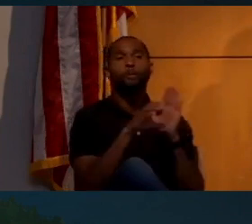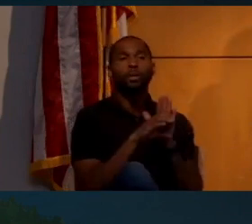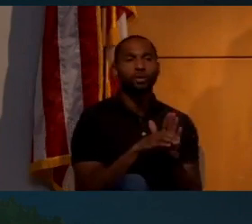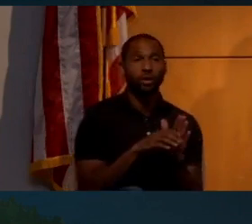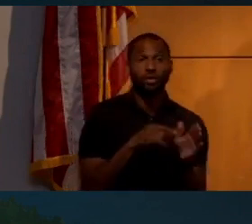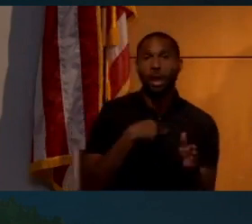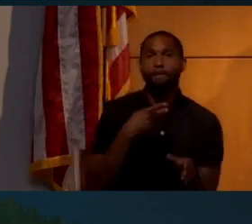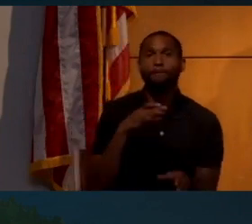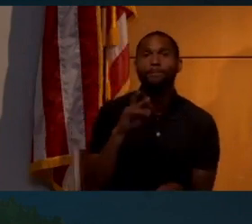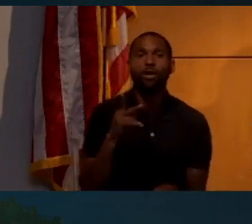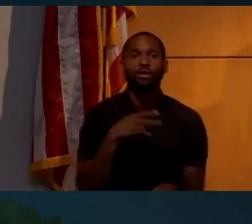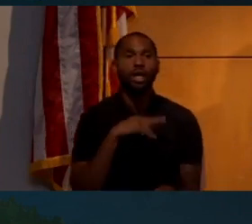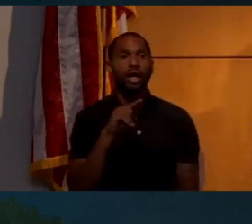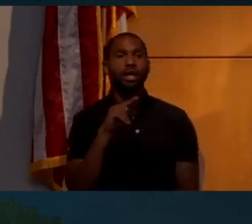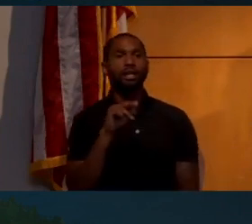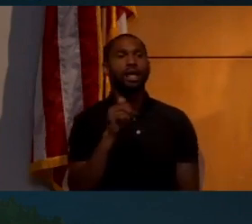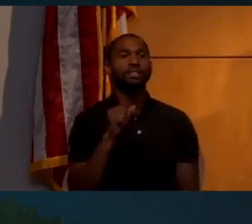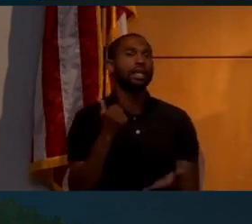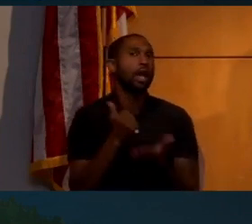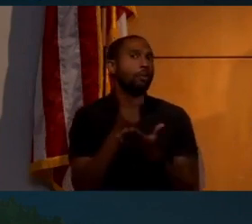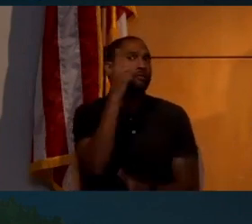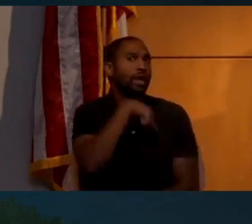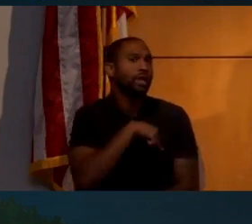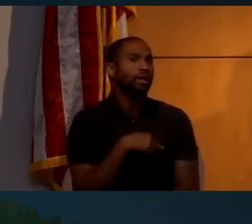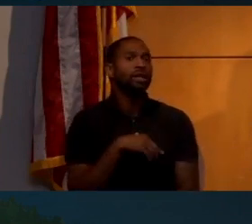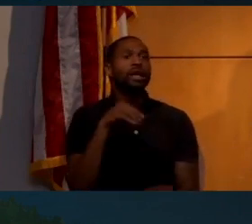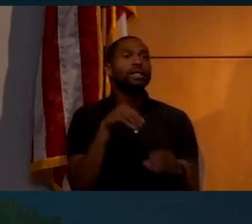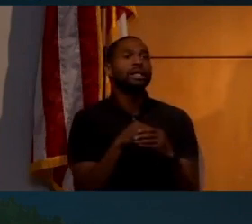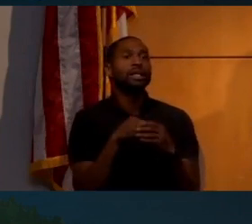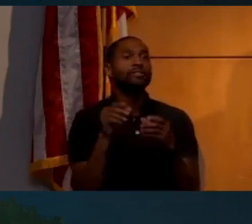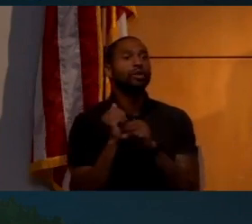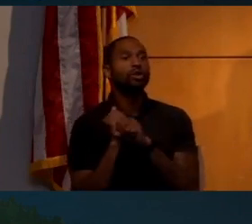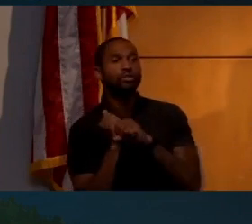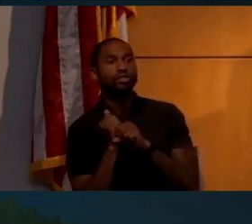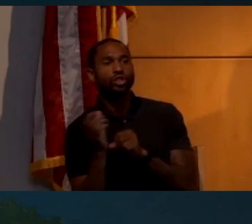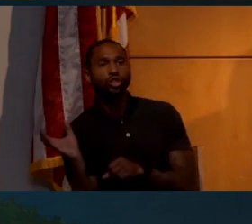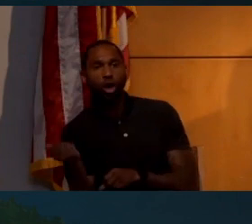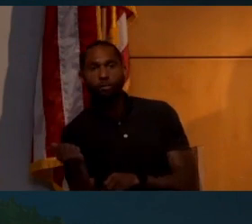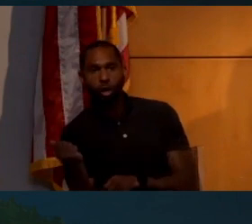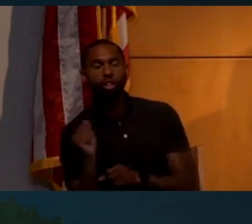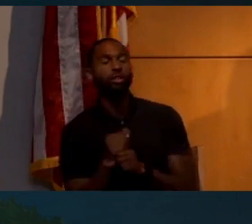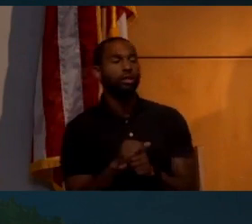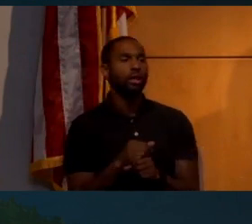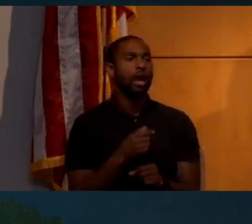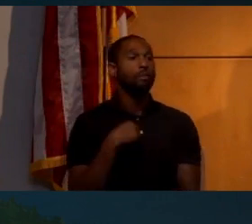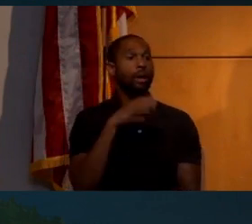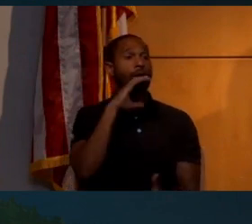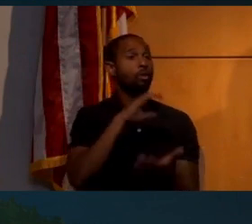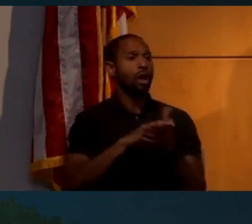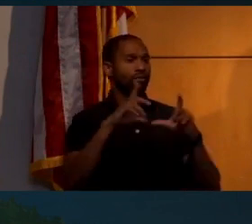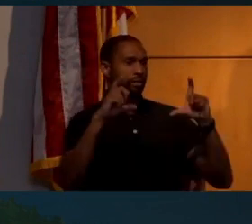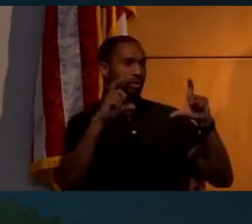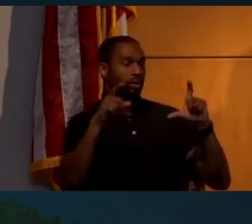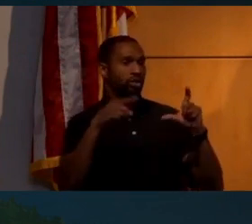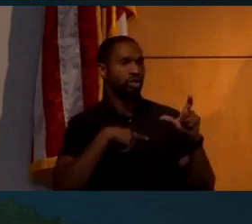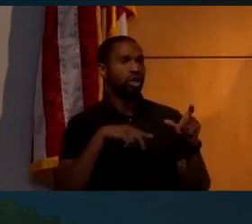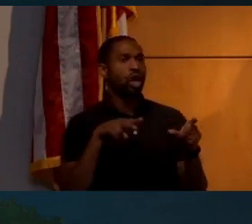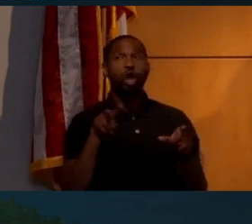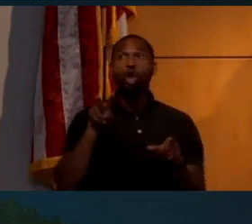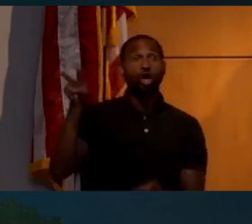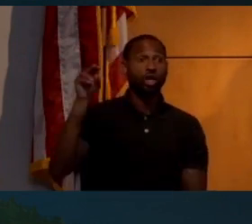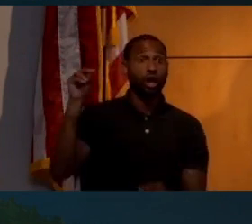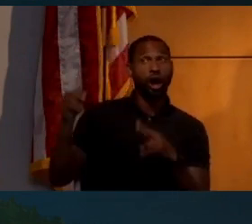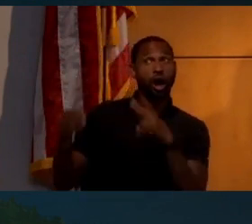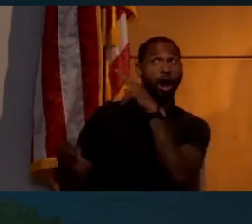of that park that NASA helped me fake. This is the infield of a softball field there. And I had my wife take this picture. She is facing up